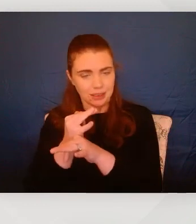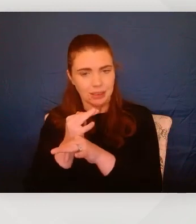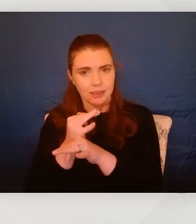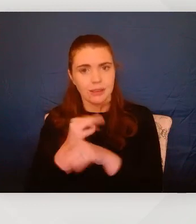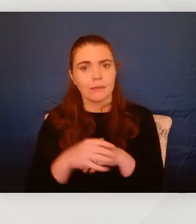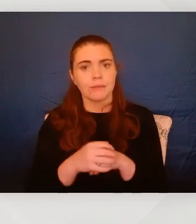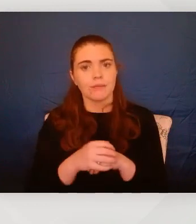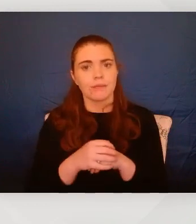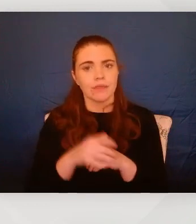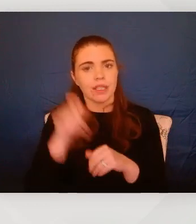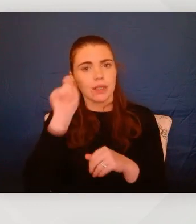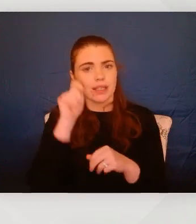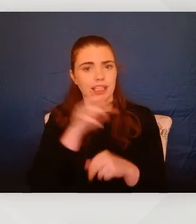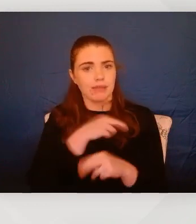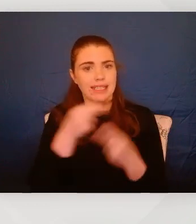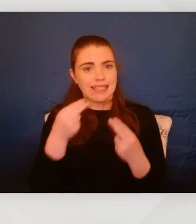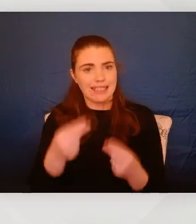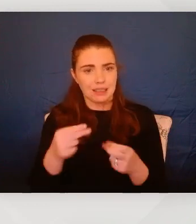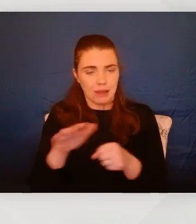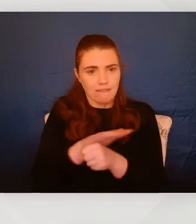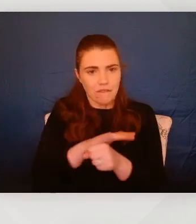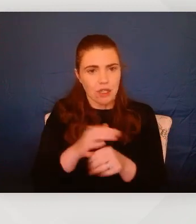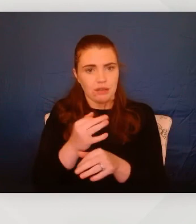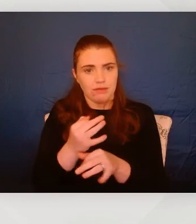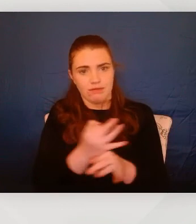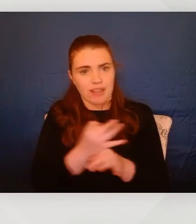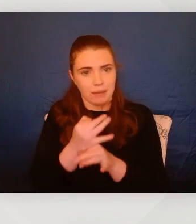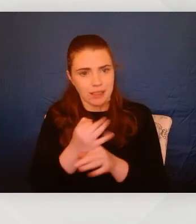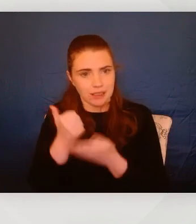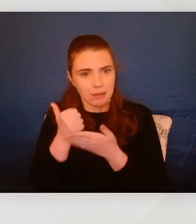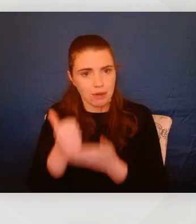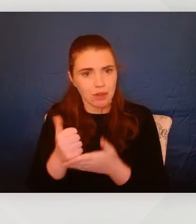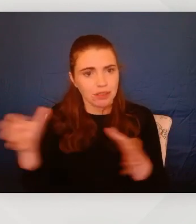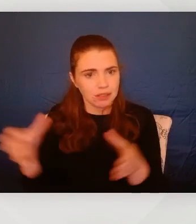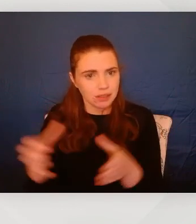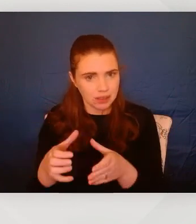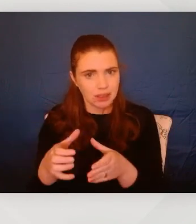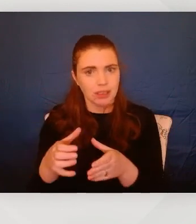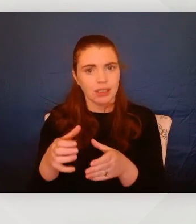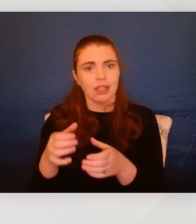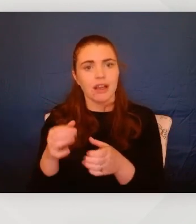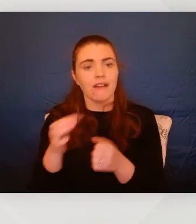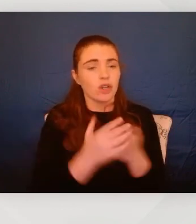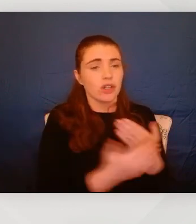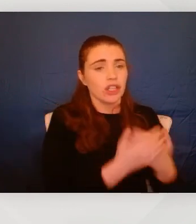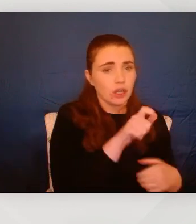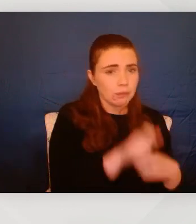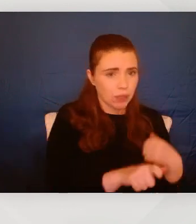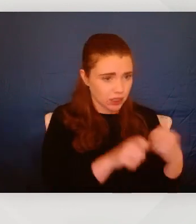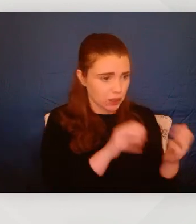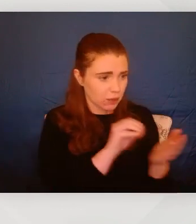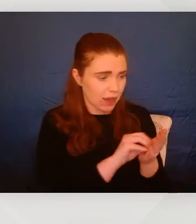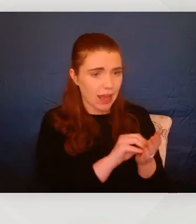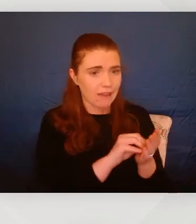to be a response for the whole family. I think for a young person, sometimes just on their own to have a space to